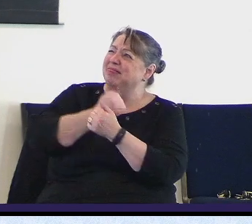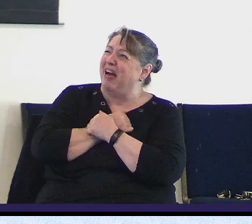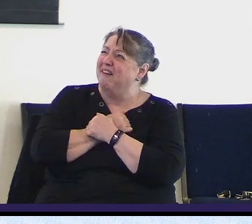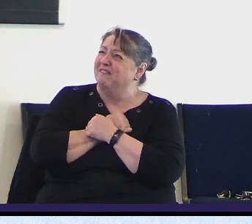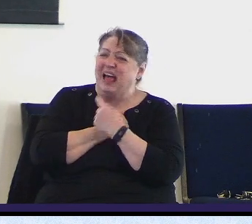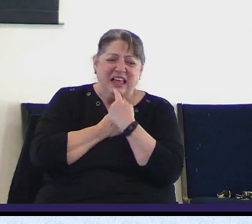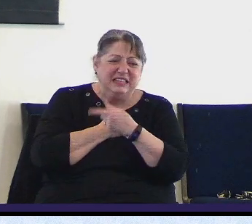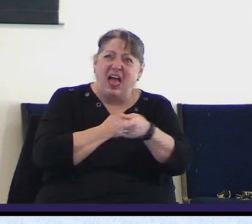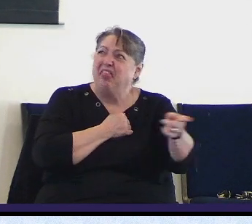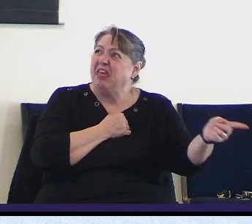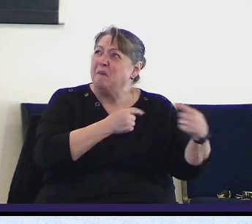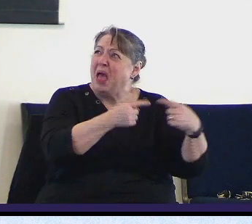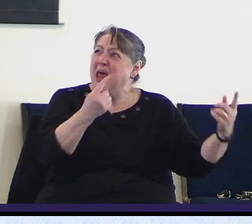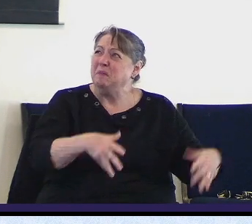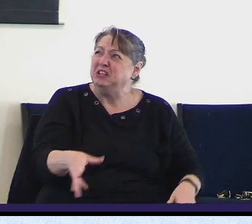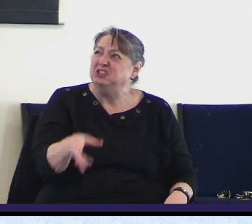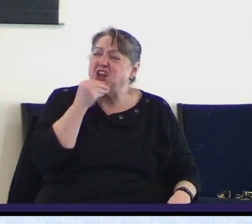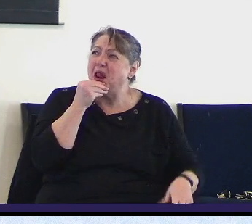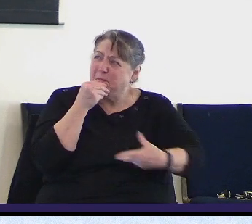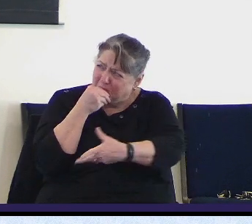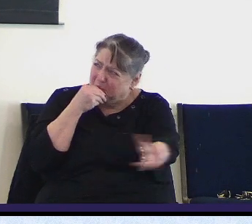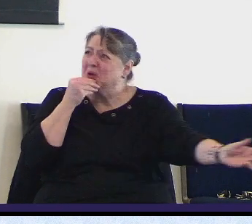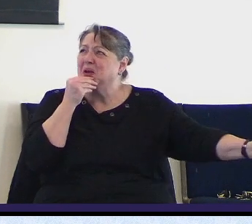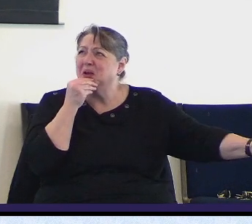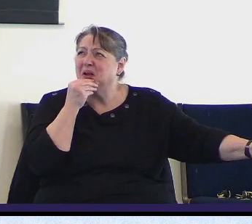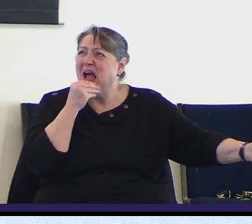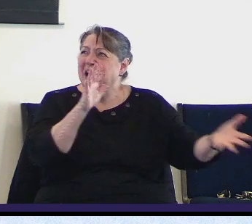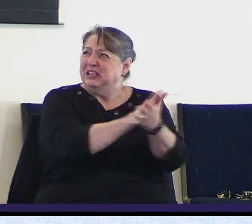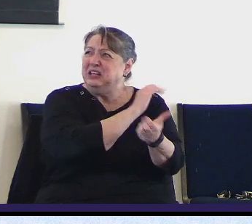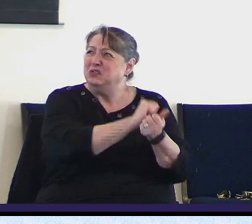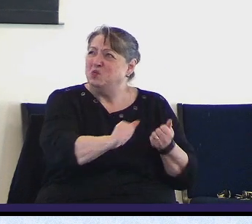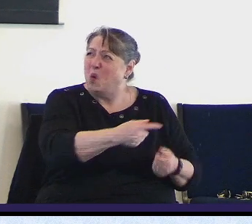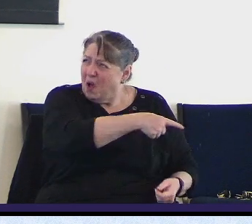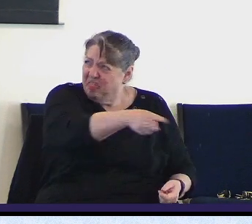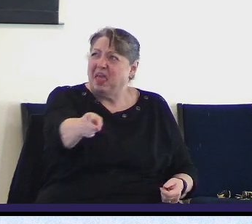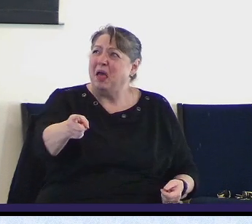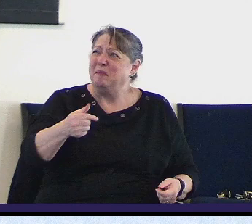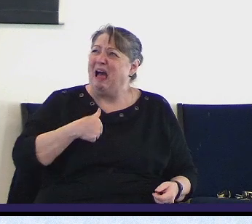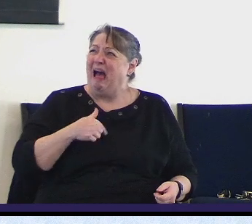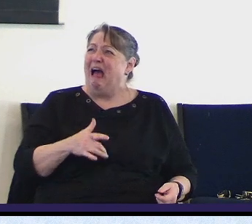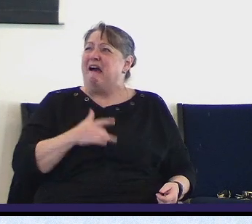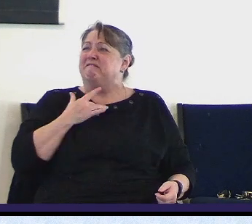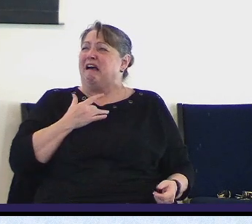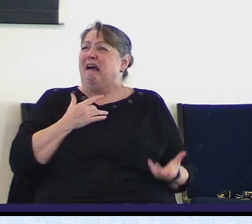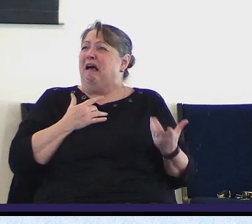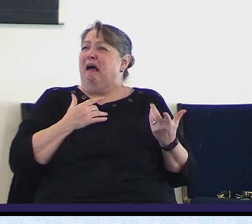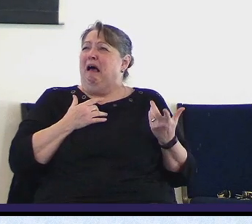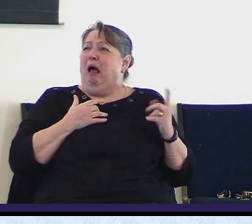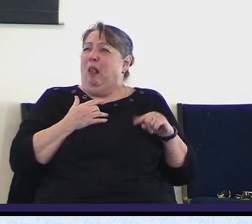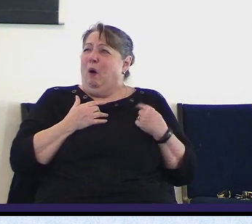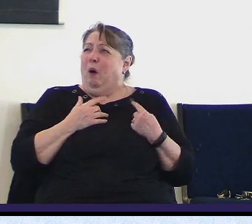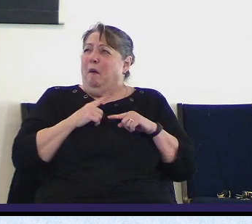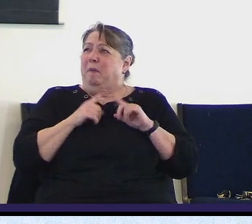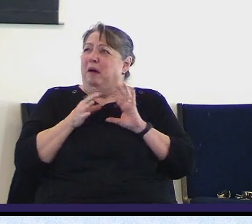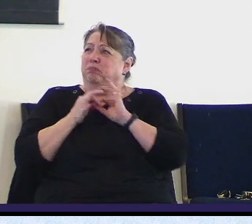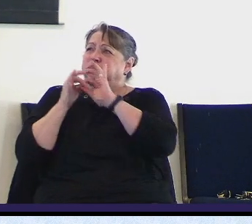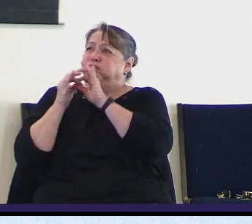enemies destroy all my foes for I am your servant